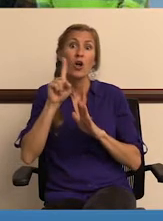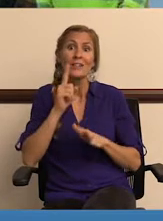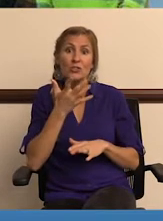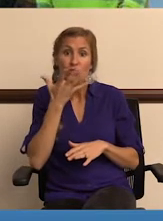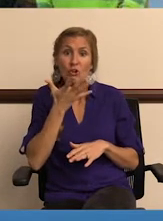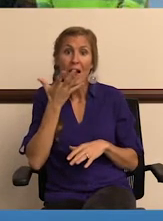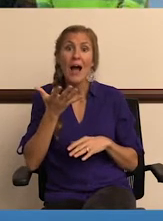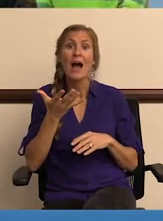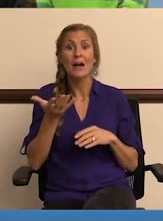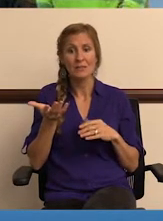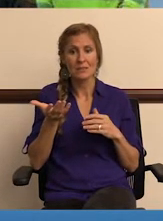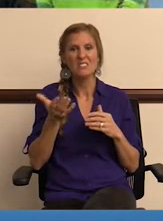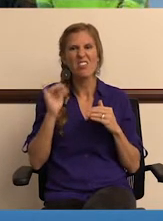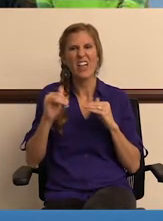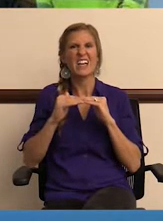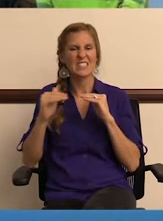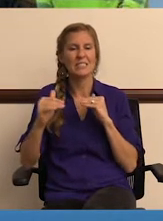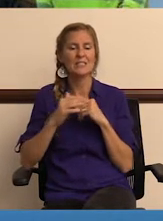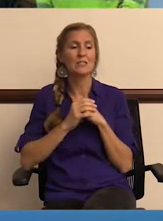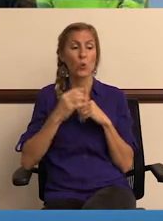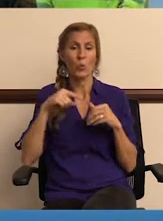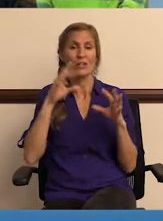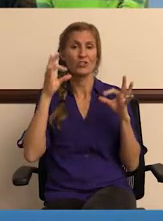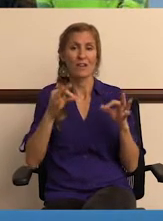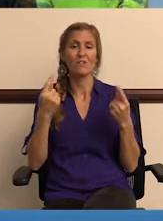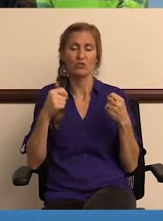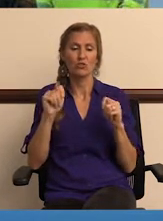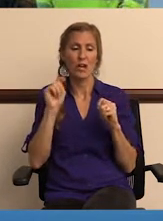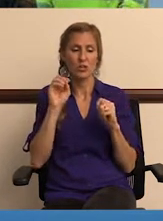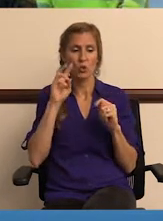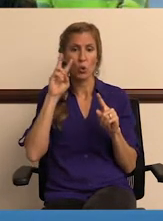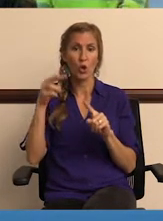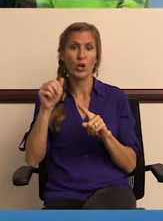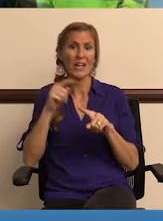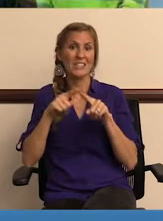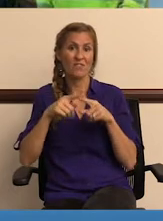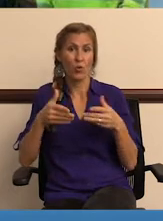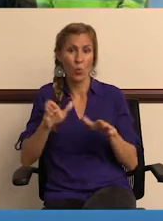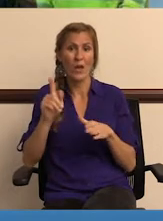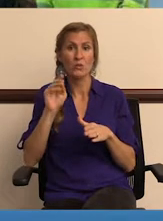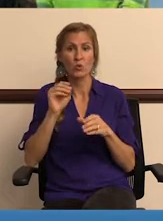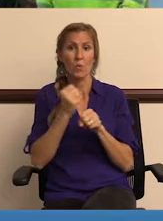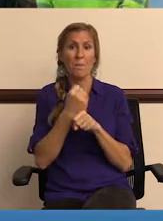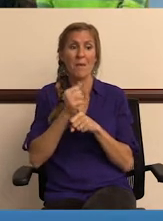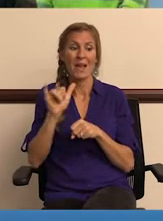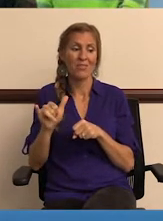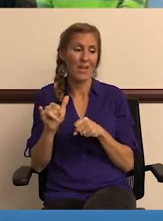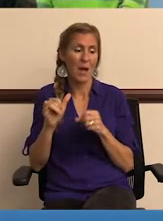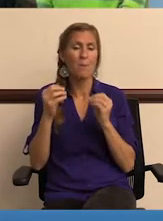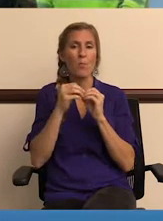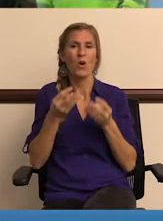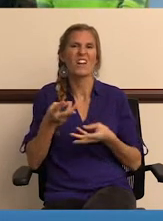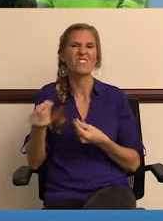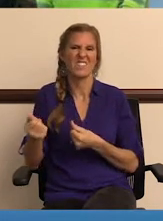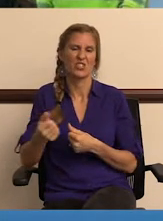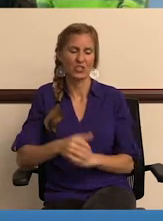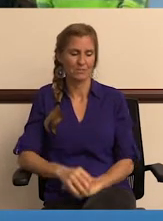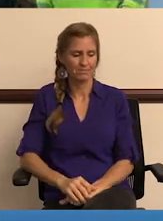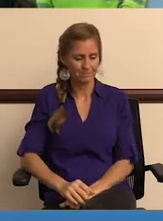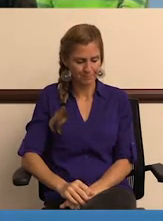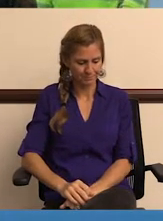how tall is the grass is what our citizens see. So we're definitely trying to look at ways to make that